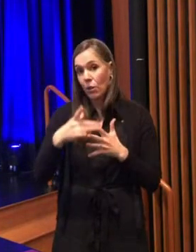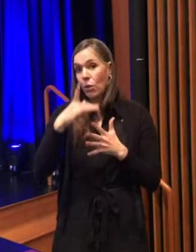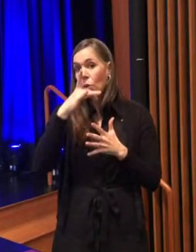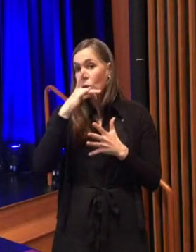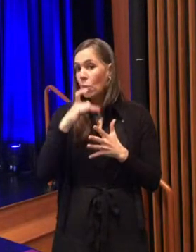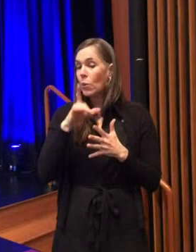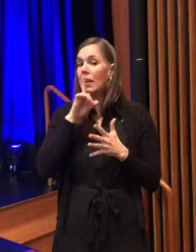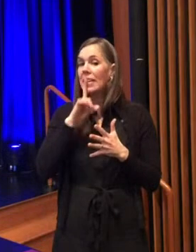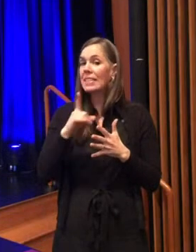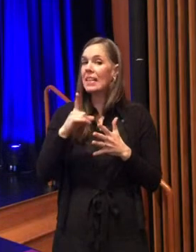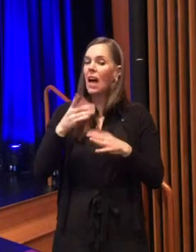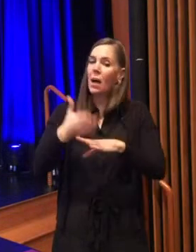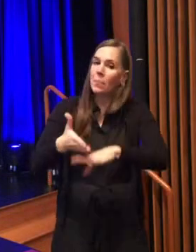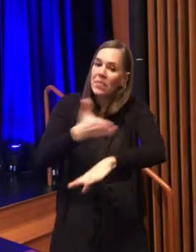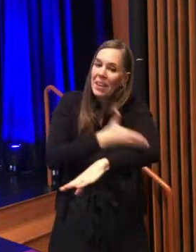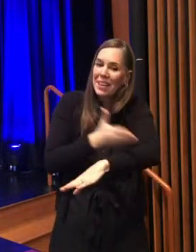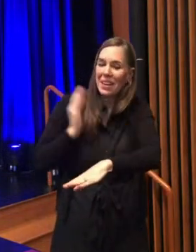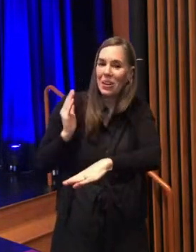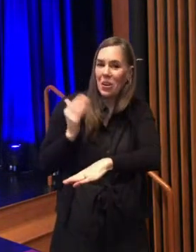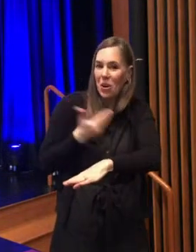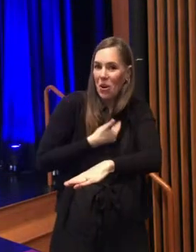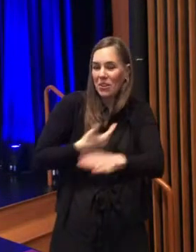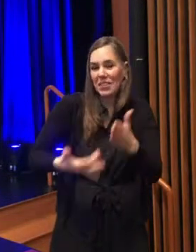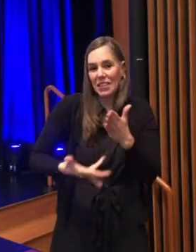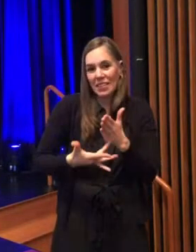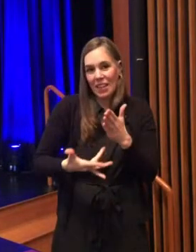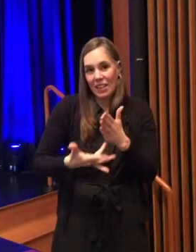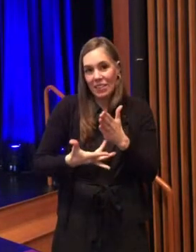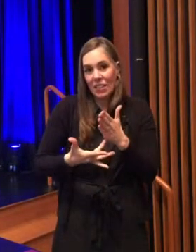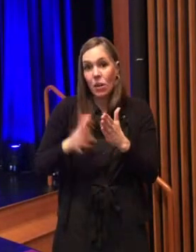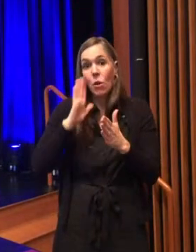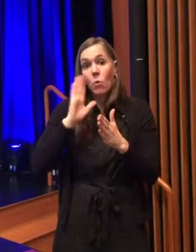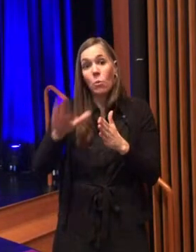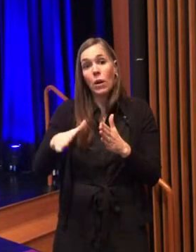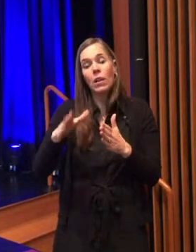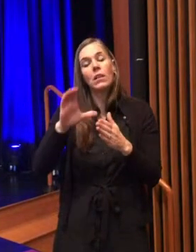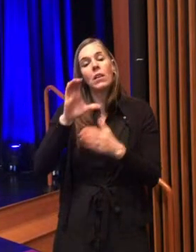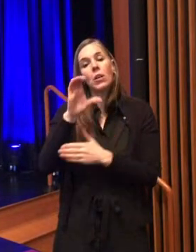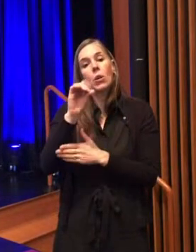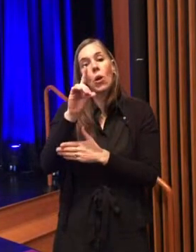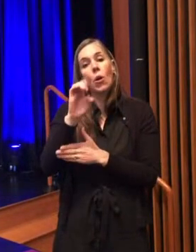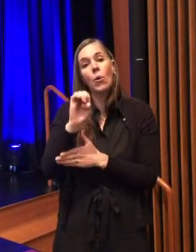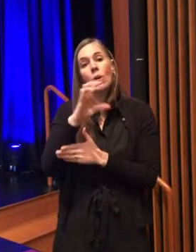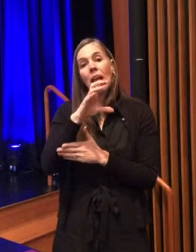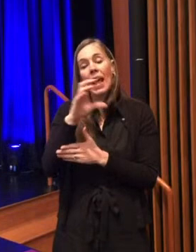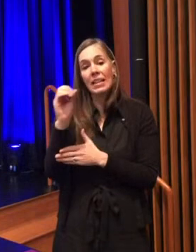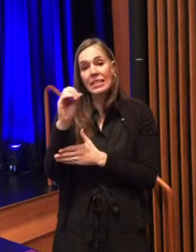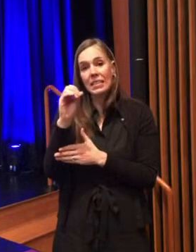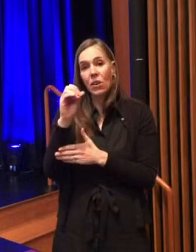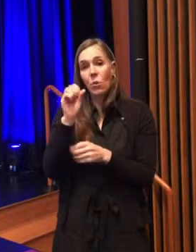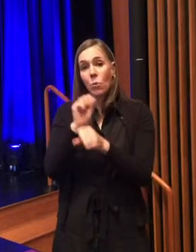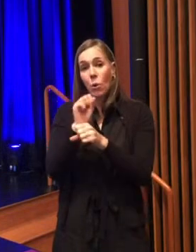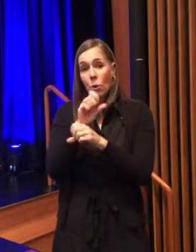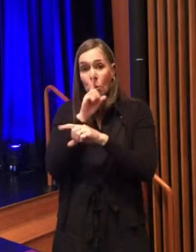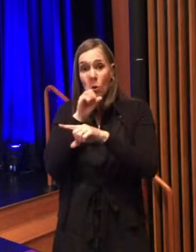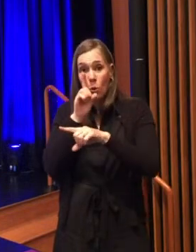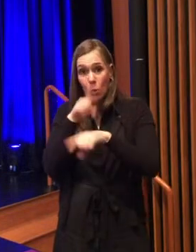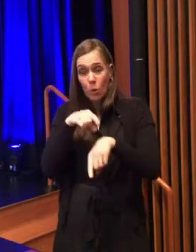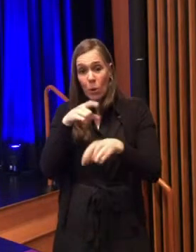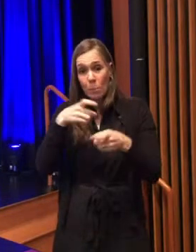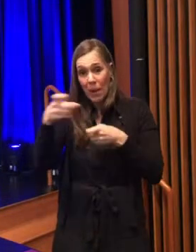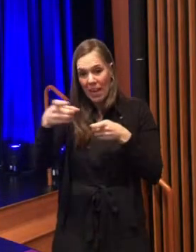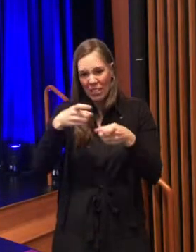modernizing our technology by bringing our resident communications permitting code enforcement and work order management into the